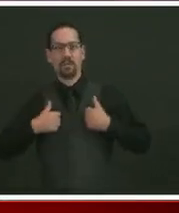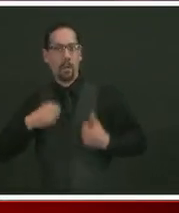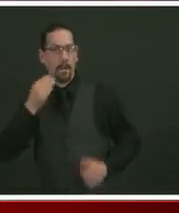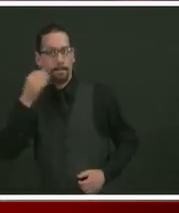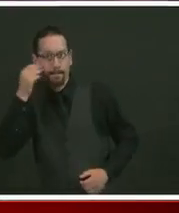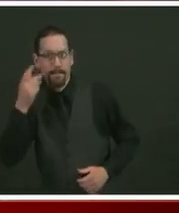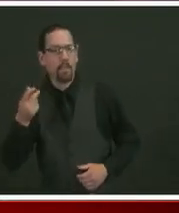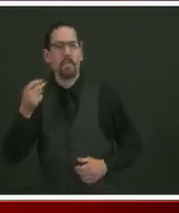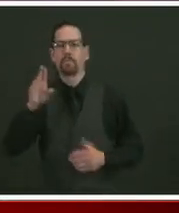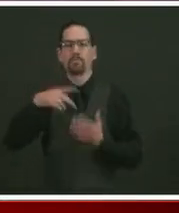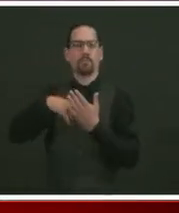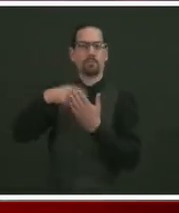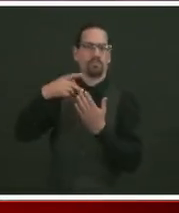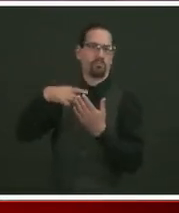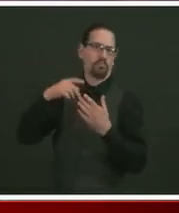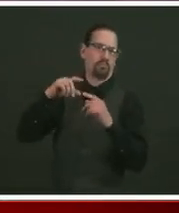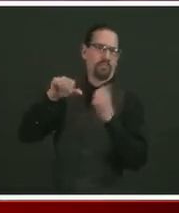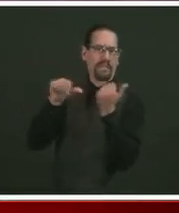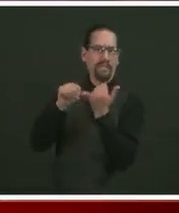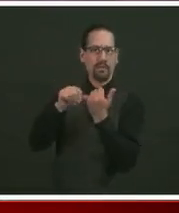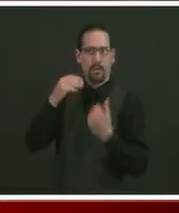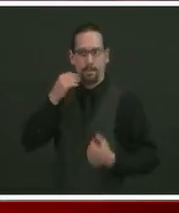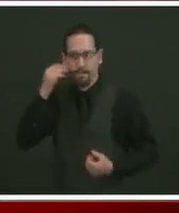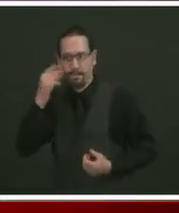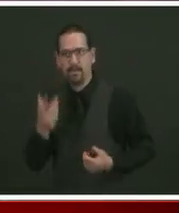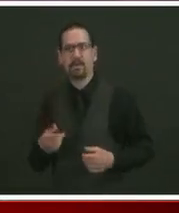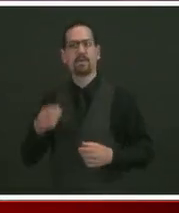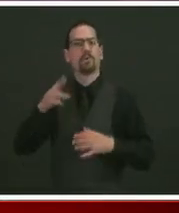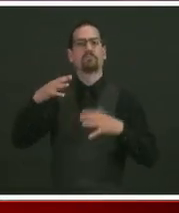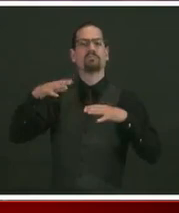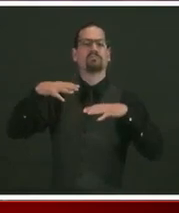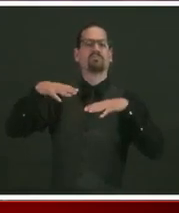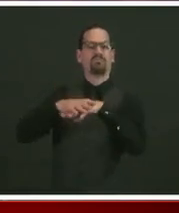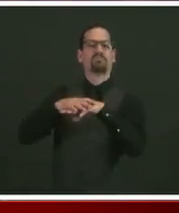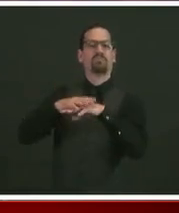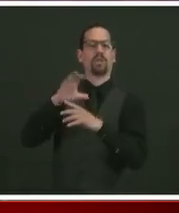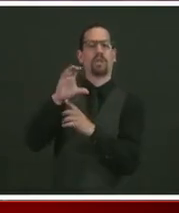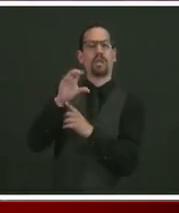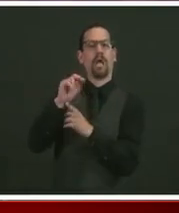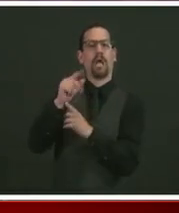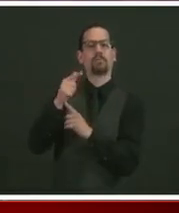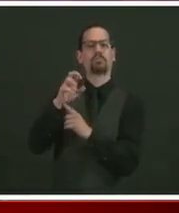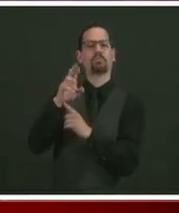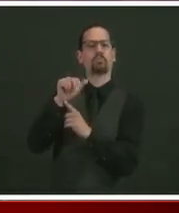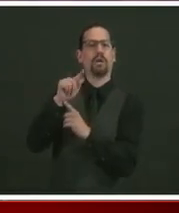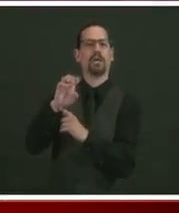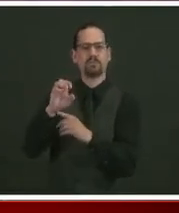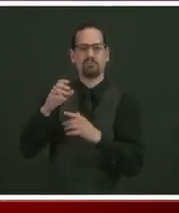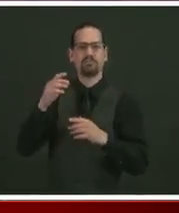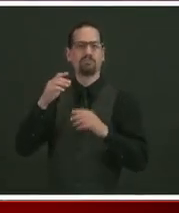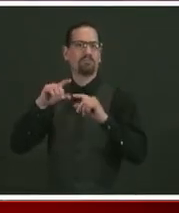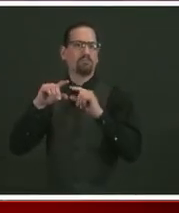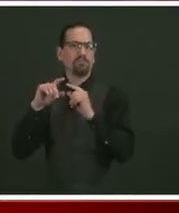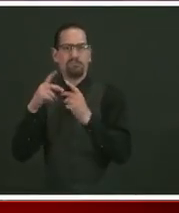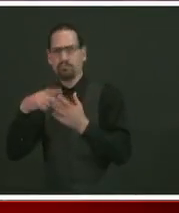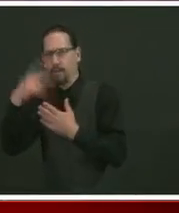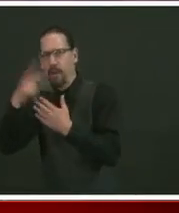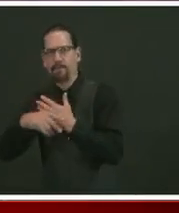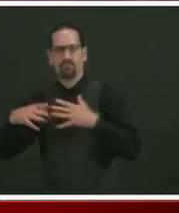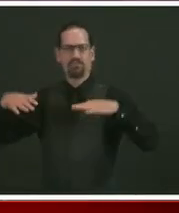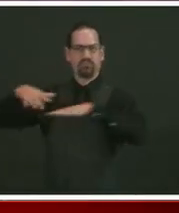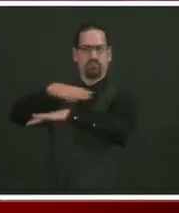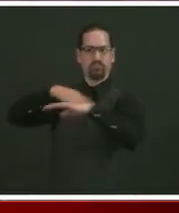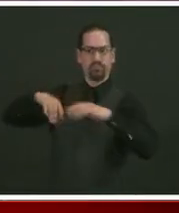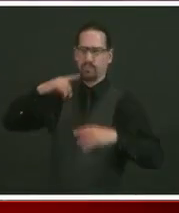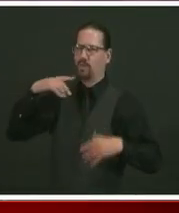I'm extending that increased pay program for another couple of weeks. I have, I know there's a